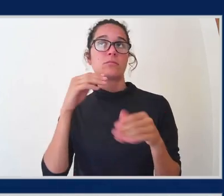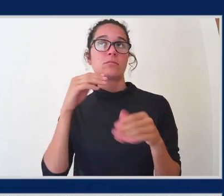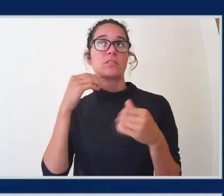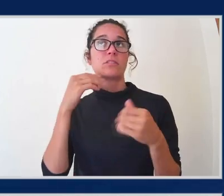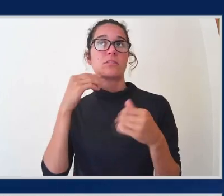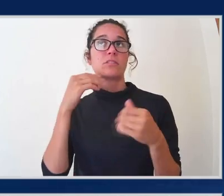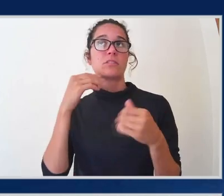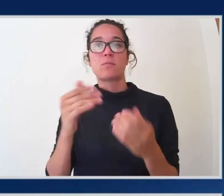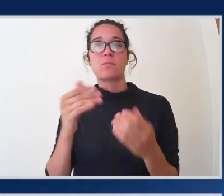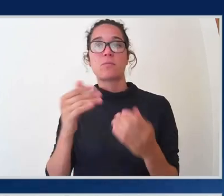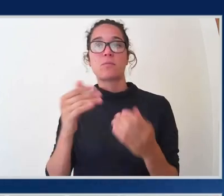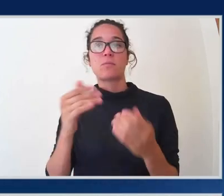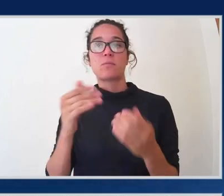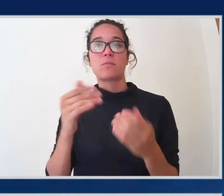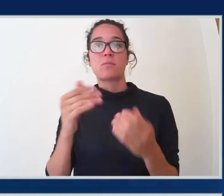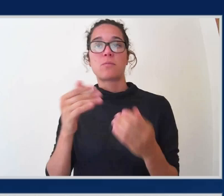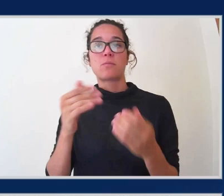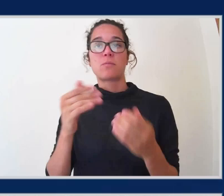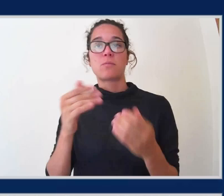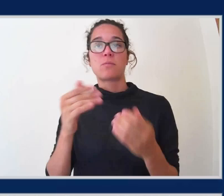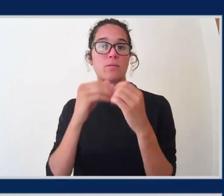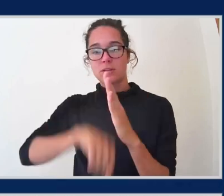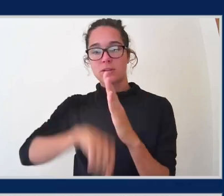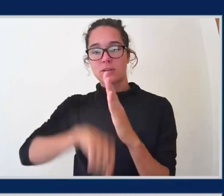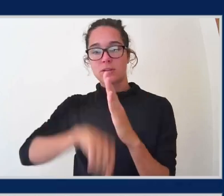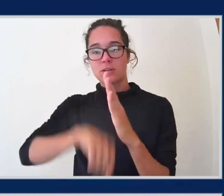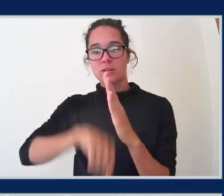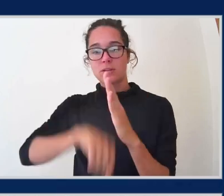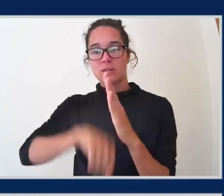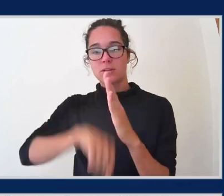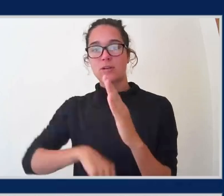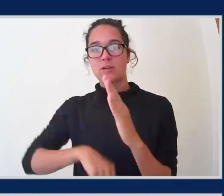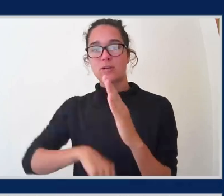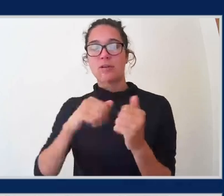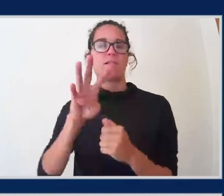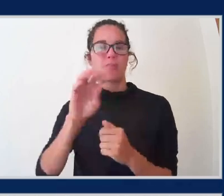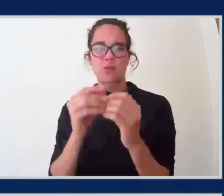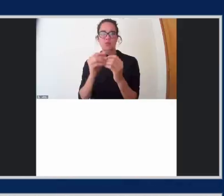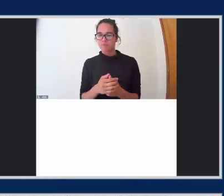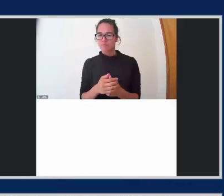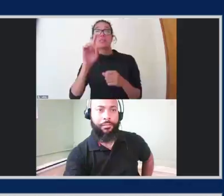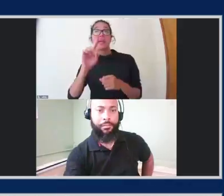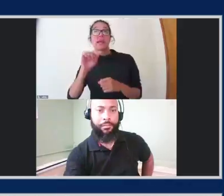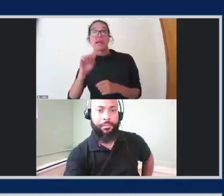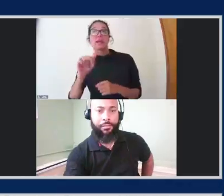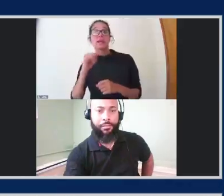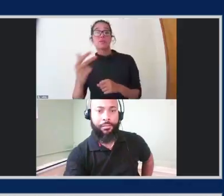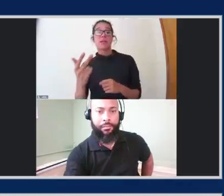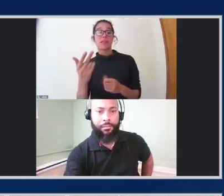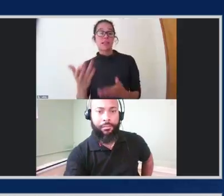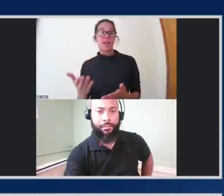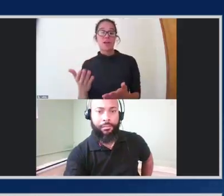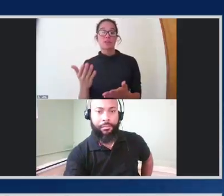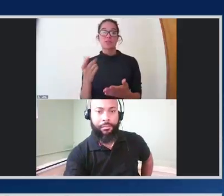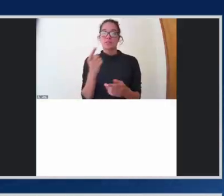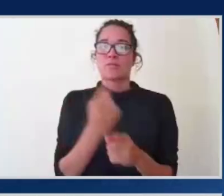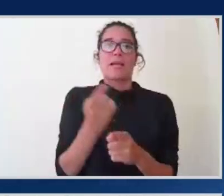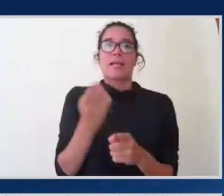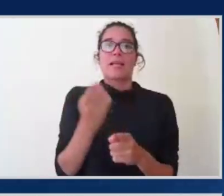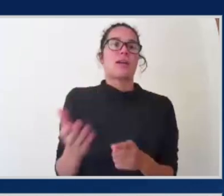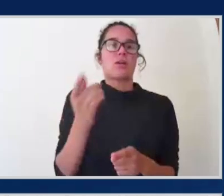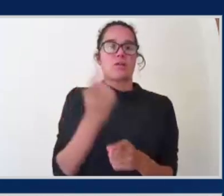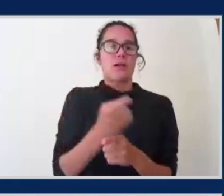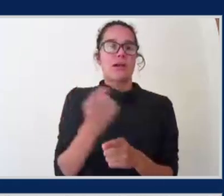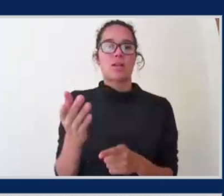and protecting your data in Amazon S3. That seems like it's pretty relevant. That's like right on the nose. Right. It's an hour and 40 minutes. And then the